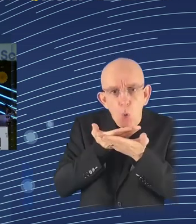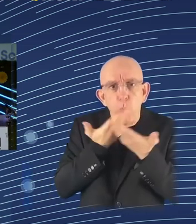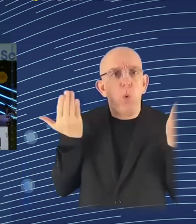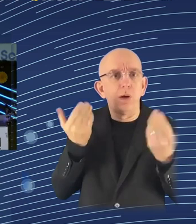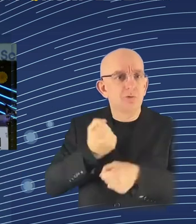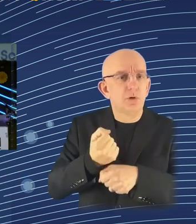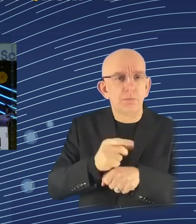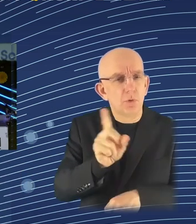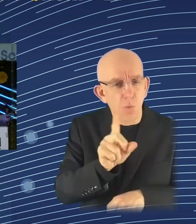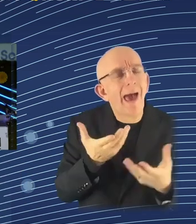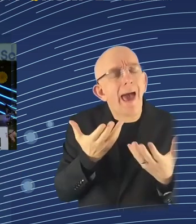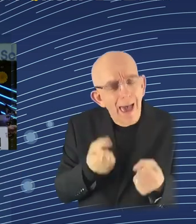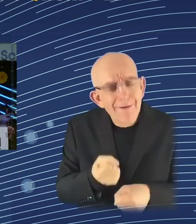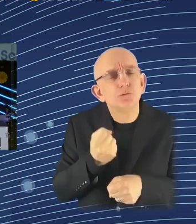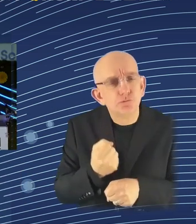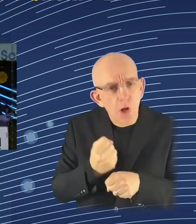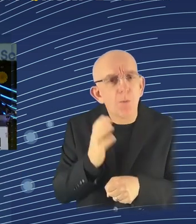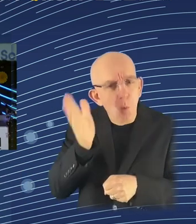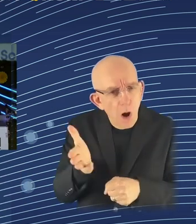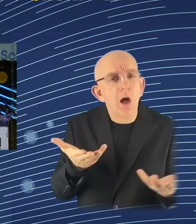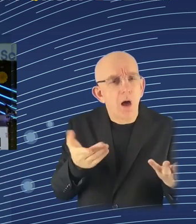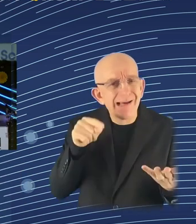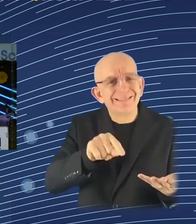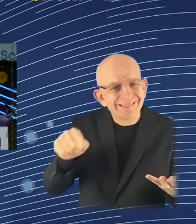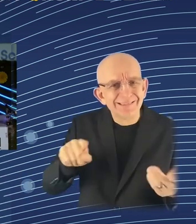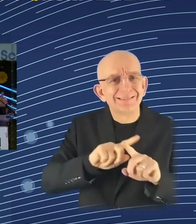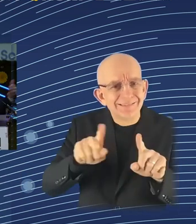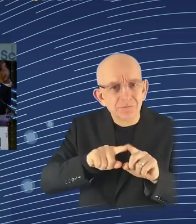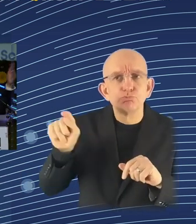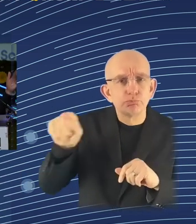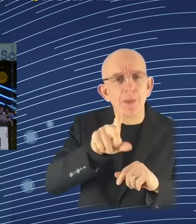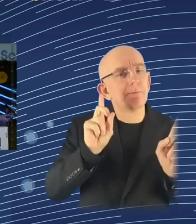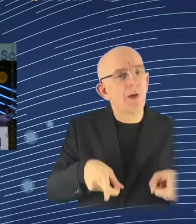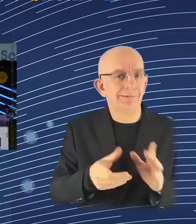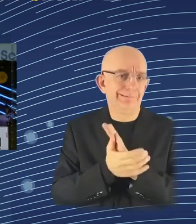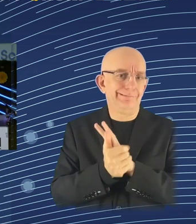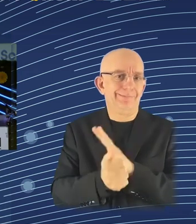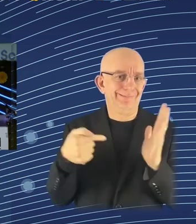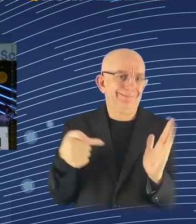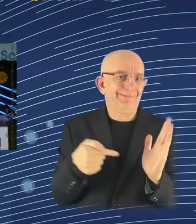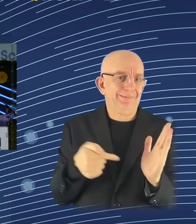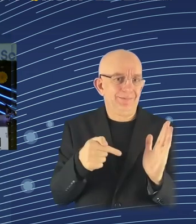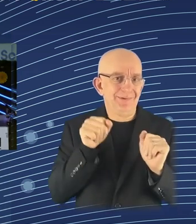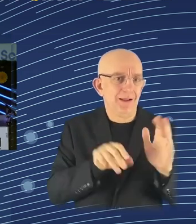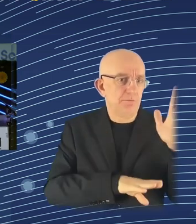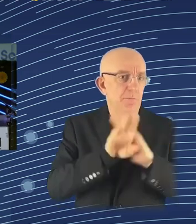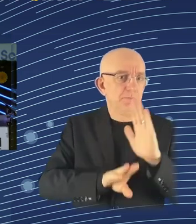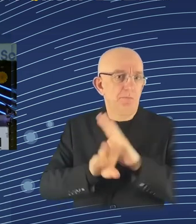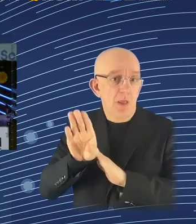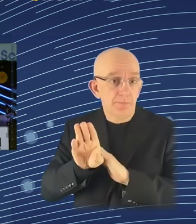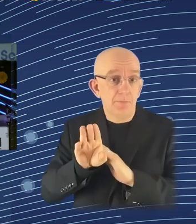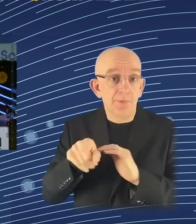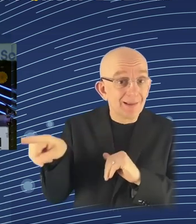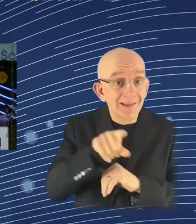logistics and engineers are the more technical ones that are going to drive the progress forward. They're absolutely necessary